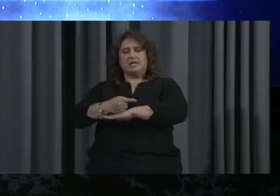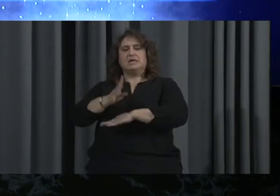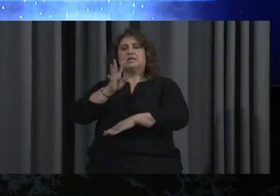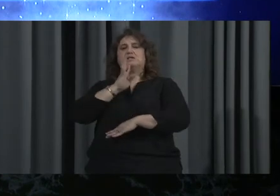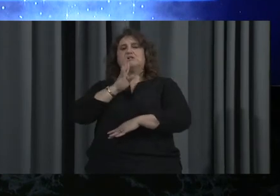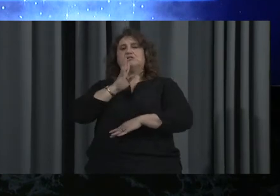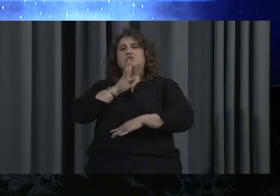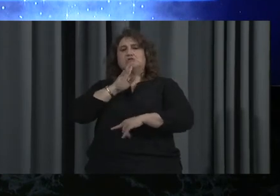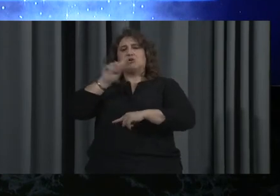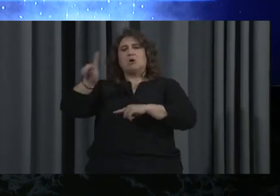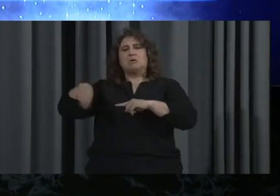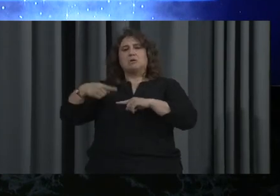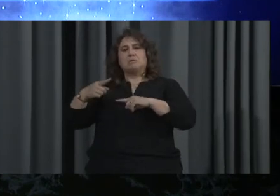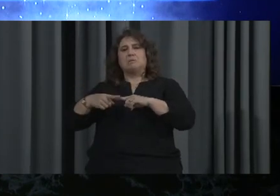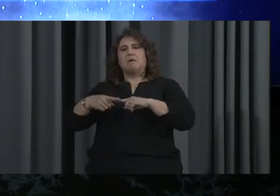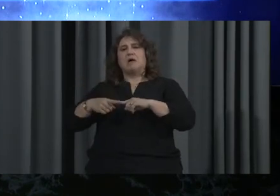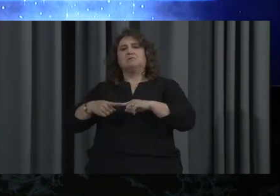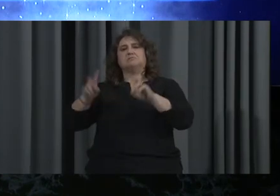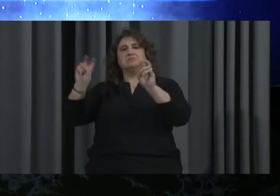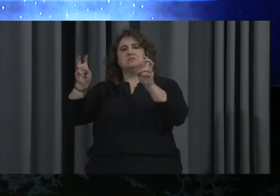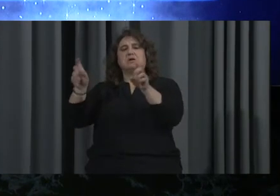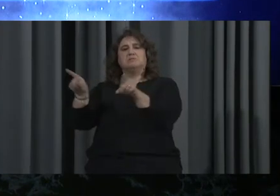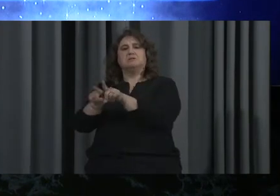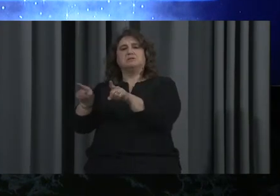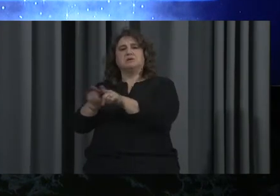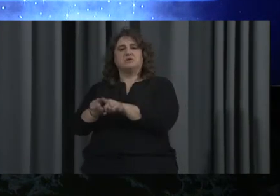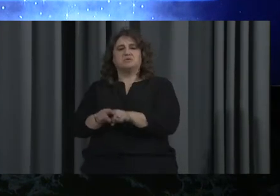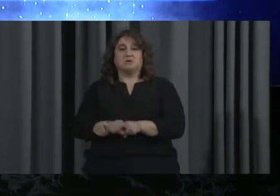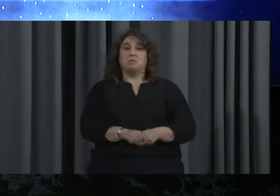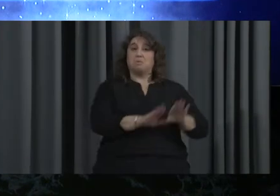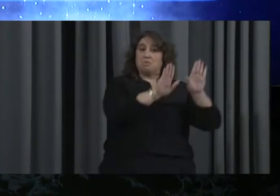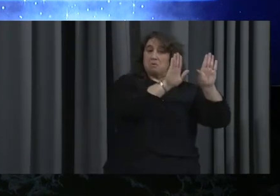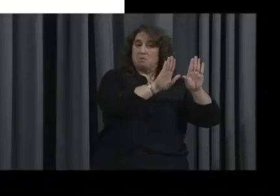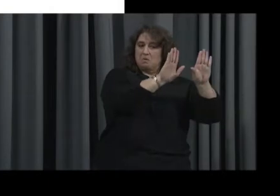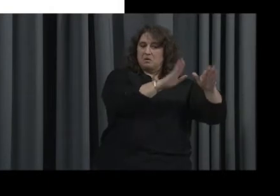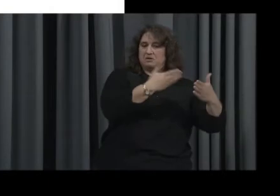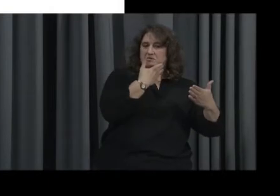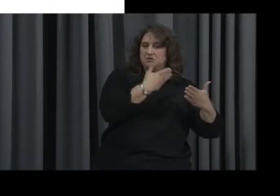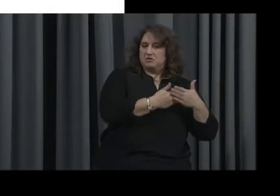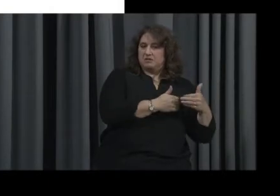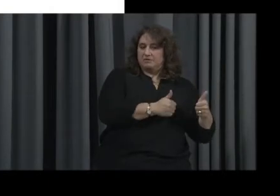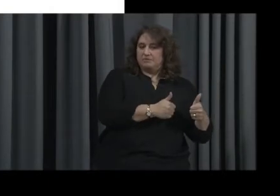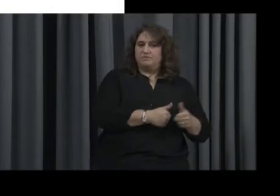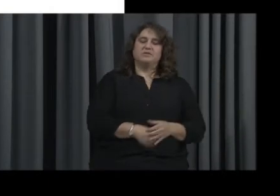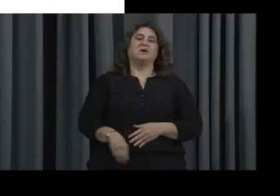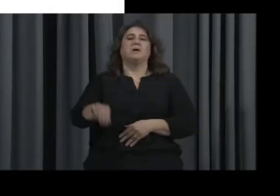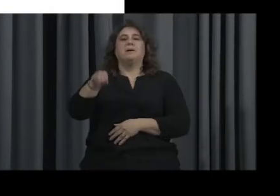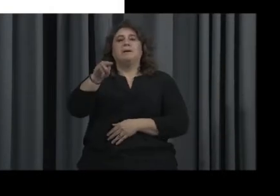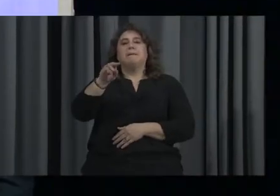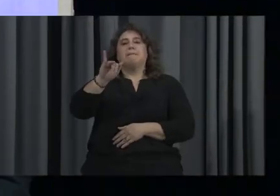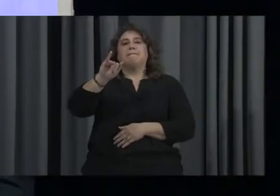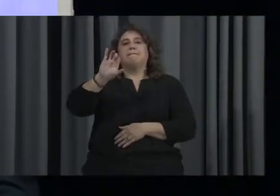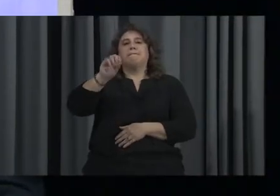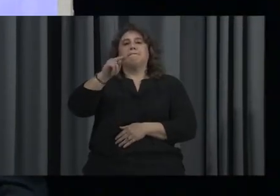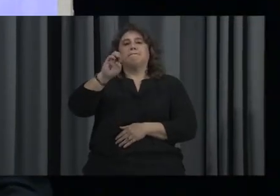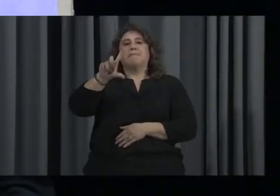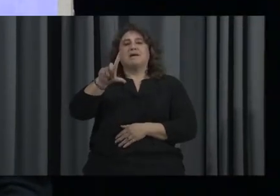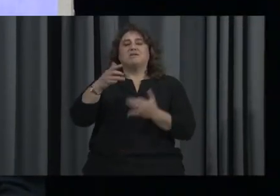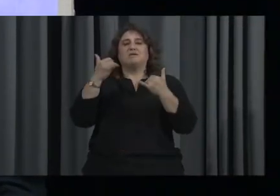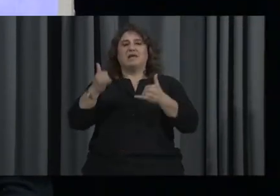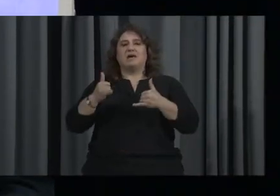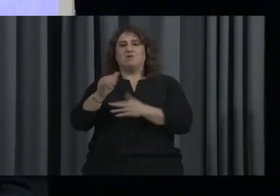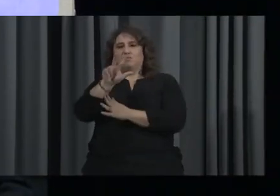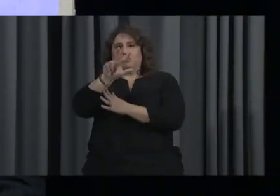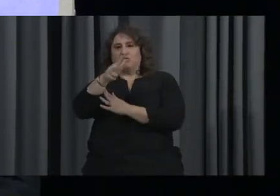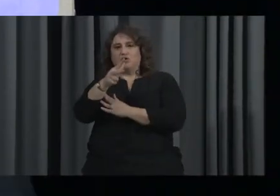about some of these things too. They'll touch on that, so. That was great. It'll be fun. All right. So Mr. May, will you go ahead and take our final activity?